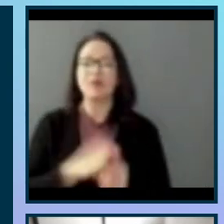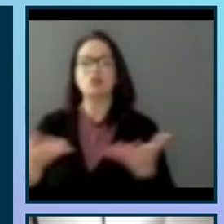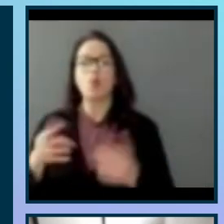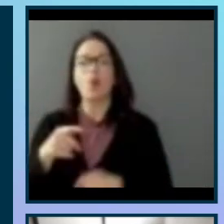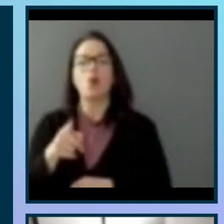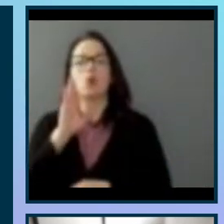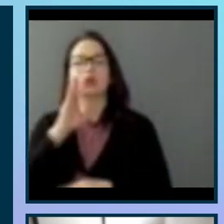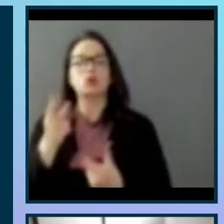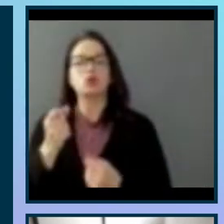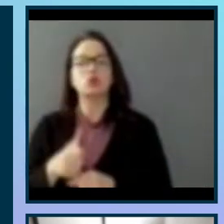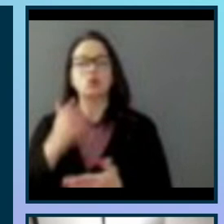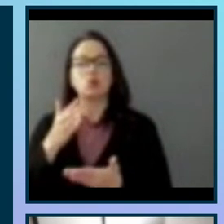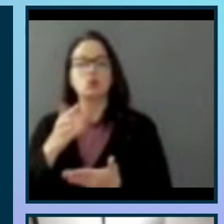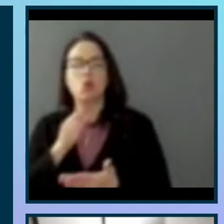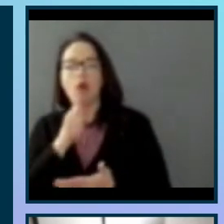oppressive behaviors?